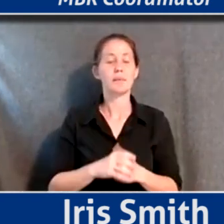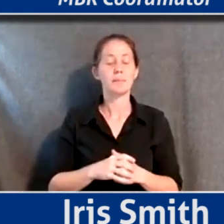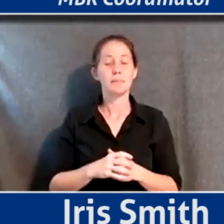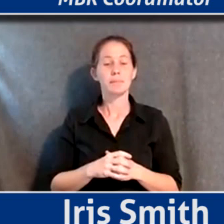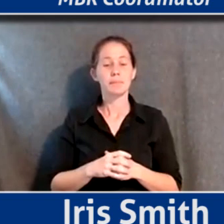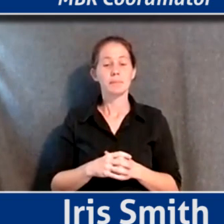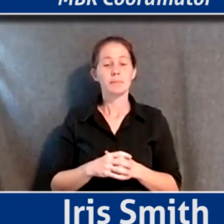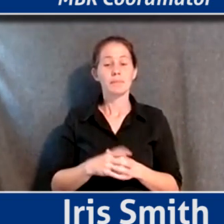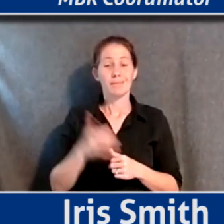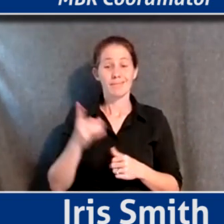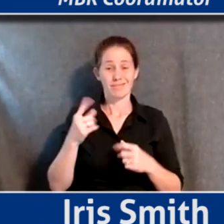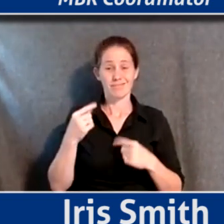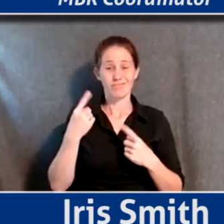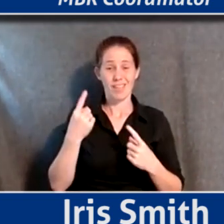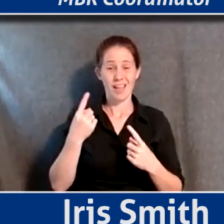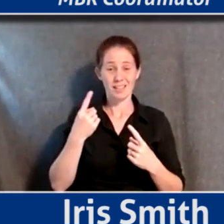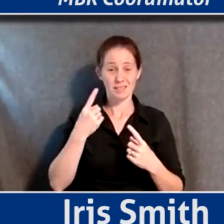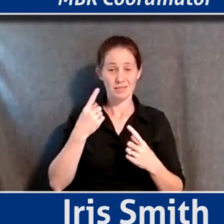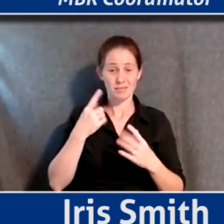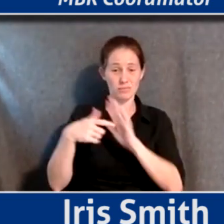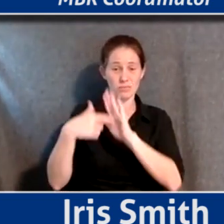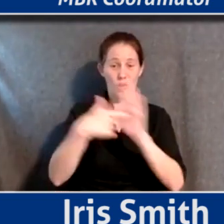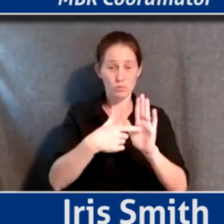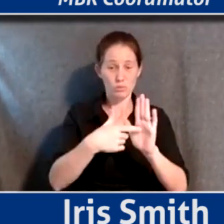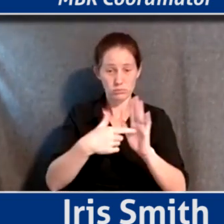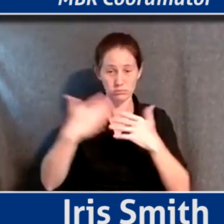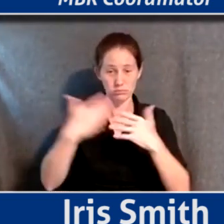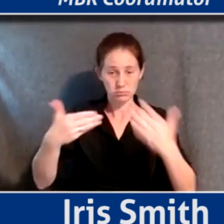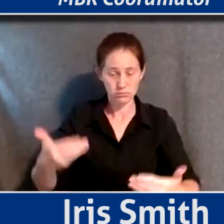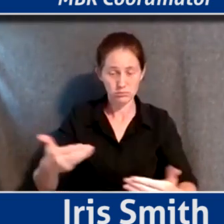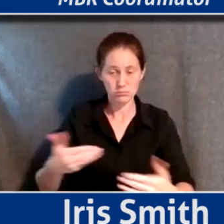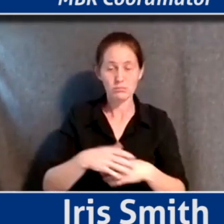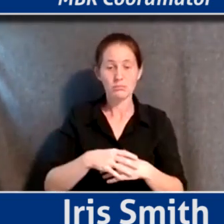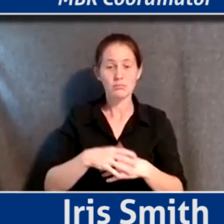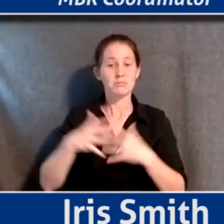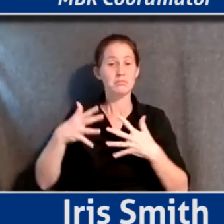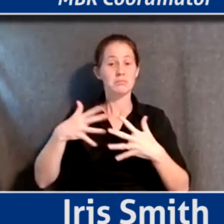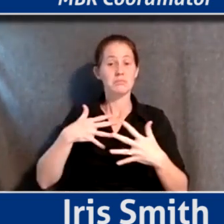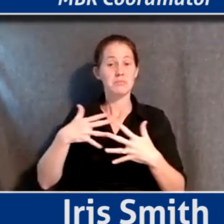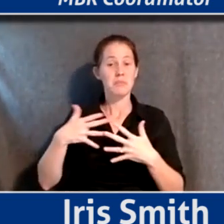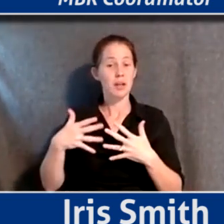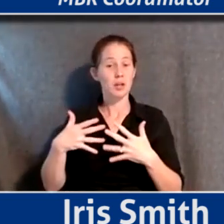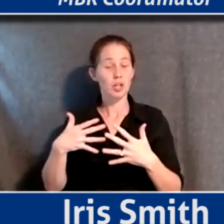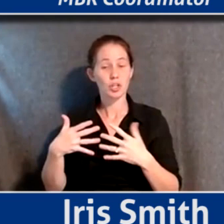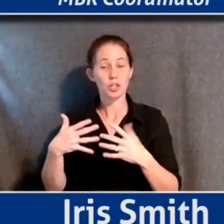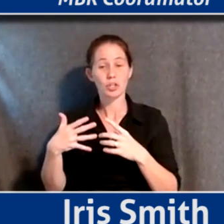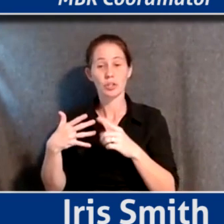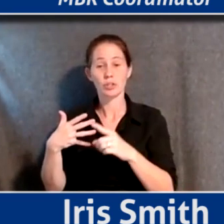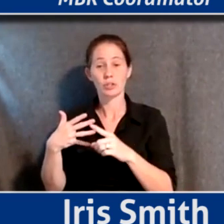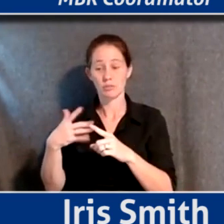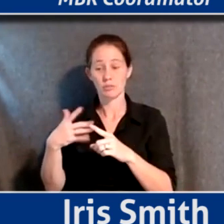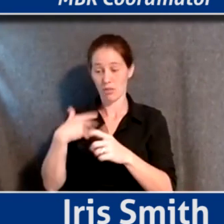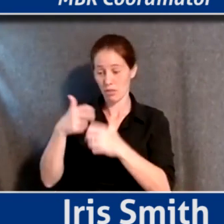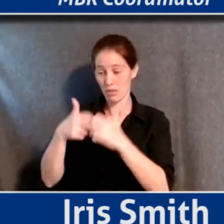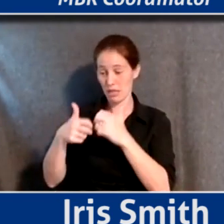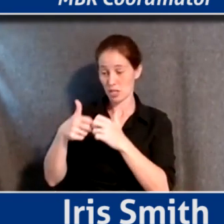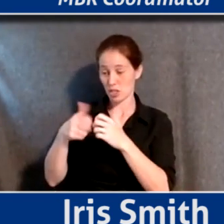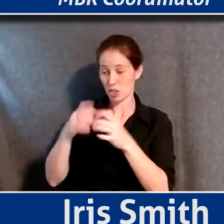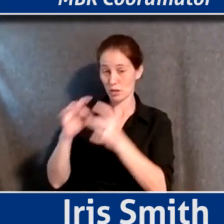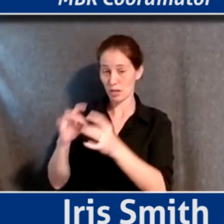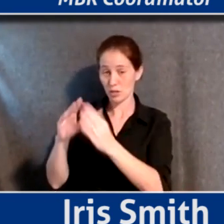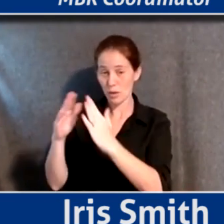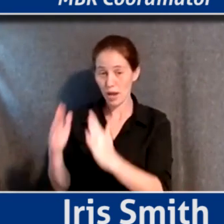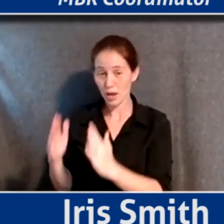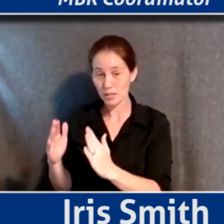you know, has come to fruition. Right. Whether it is, you know, the issues around housing